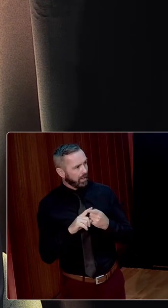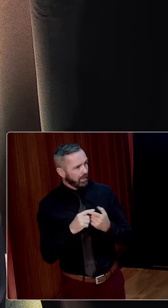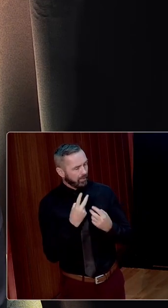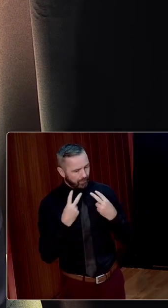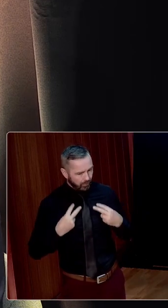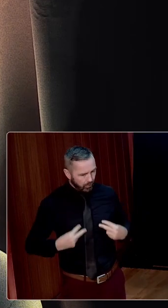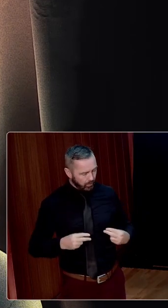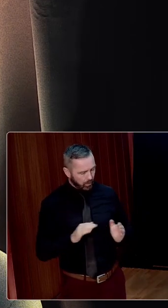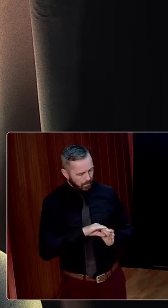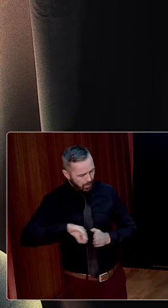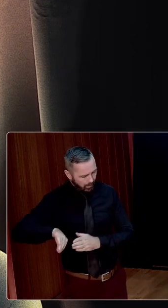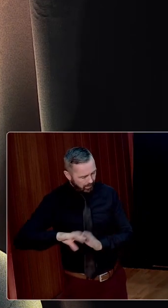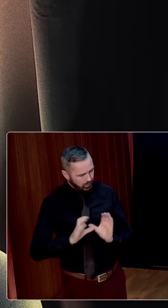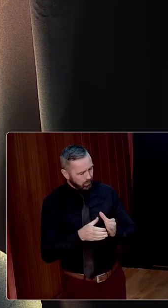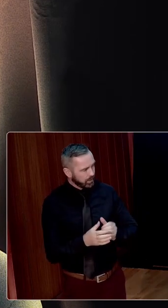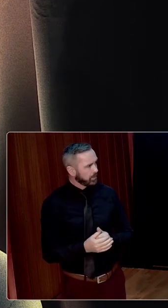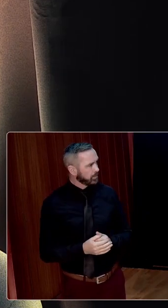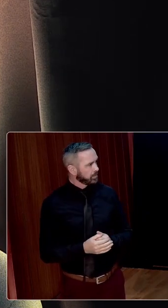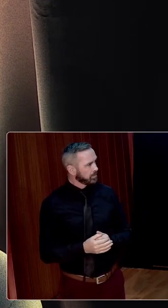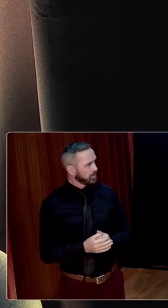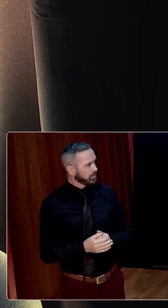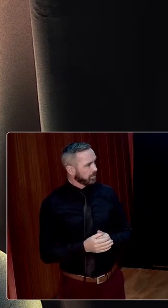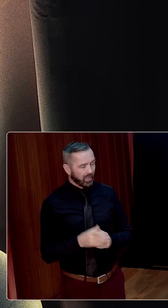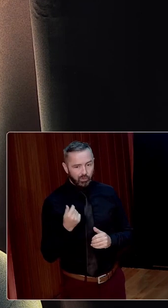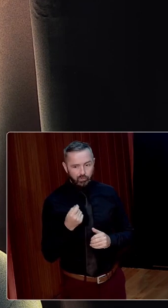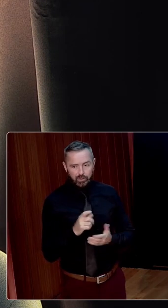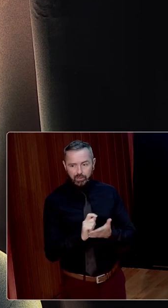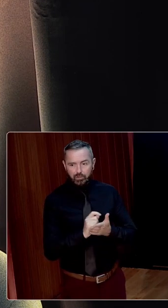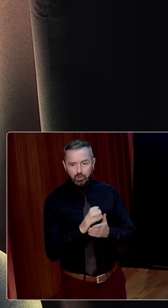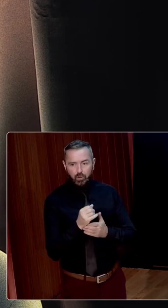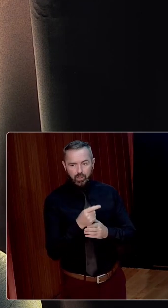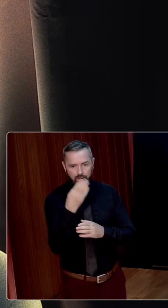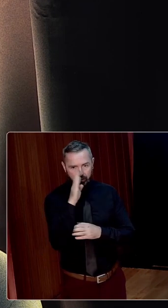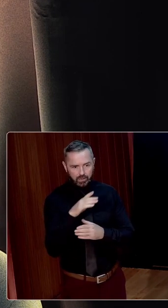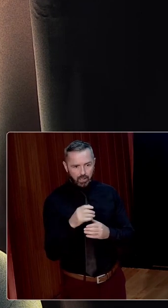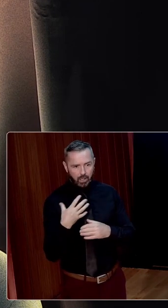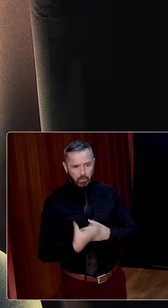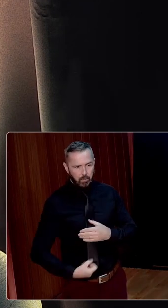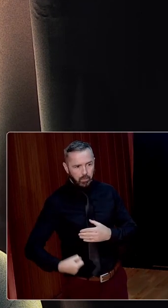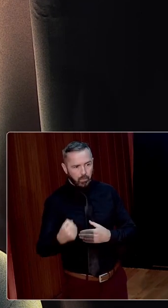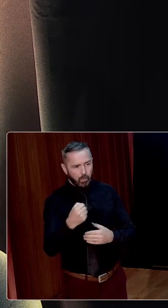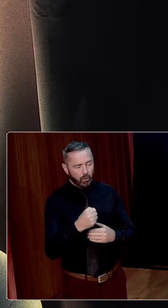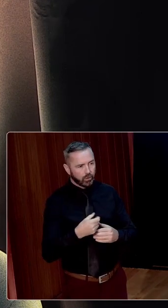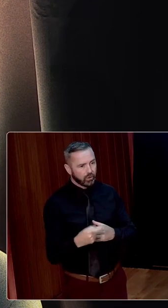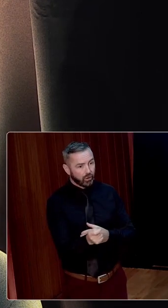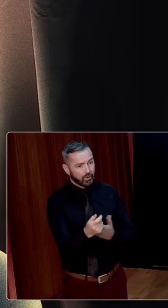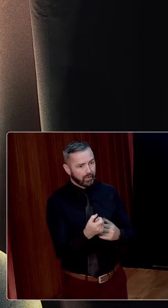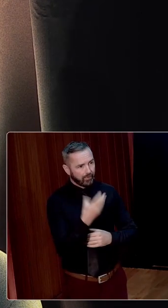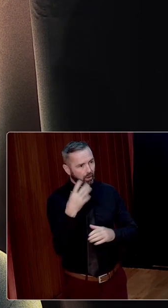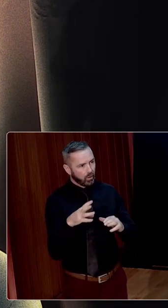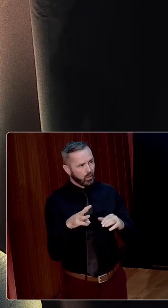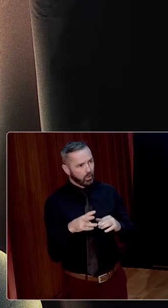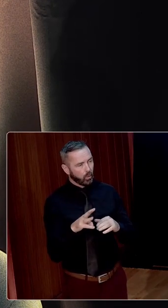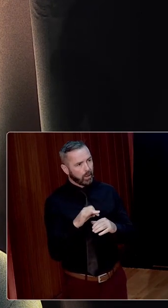vulnerable and marginalised groups. Most recently, she has co-authored the History of Ireland's Abortion Journey, and she has presented and co-wrote the documentary Forgotten Widows